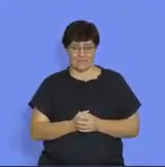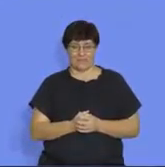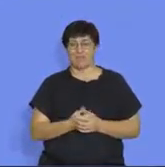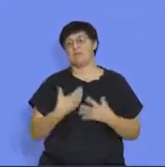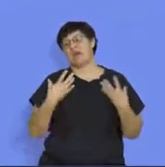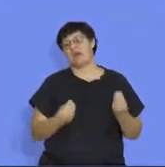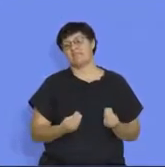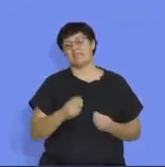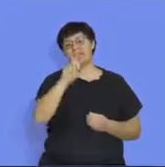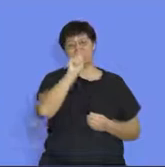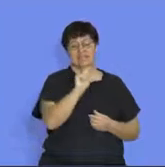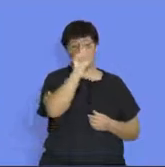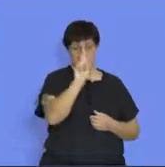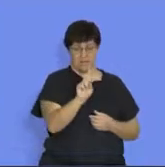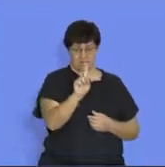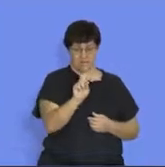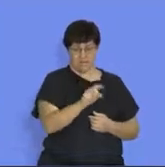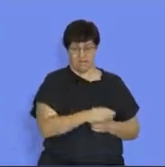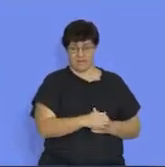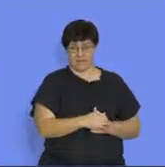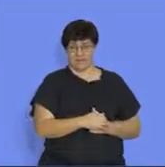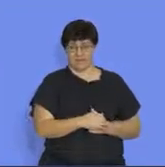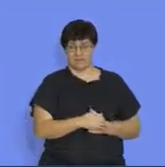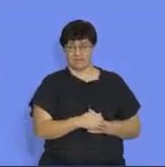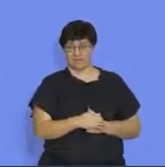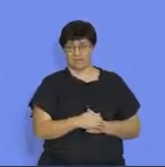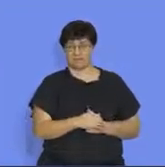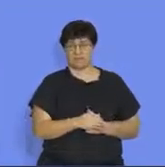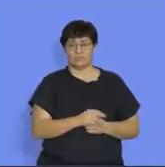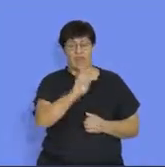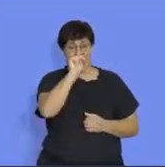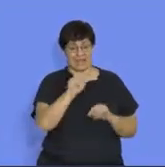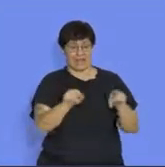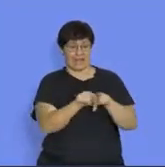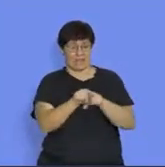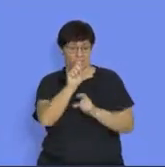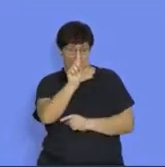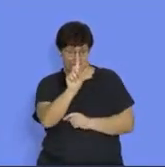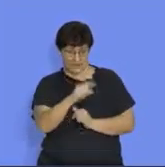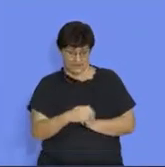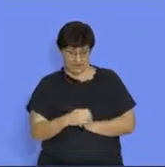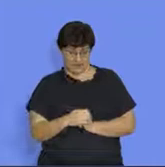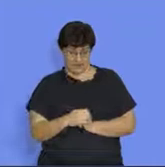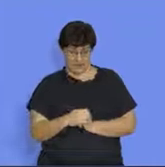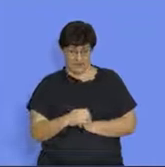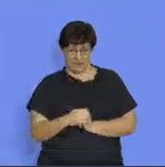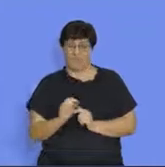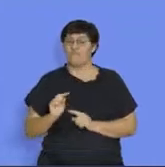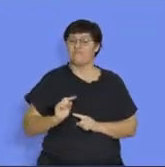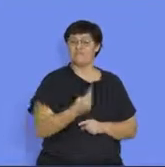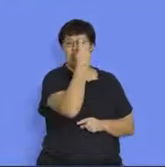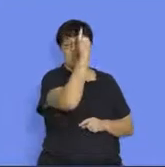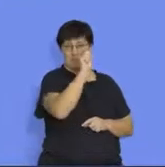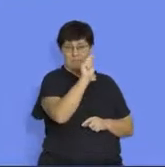if I have T1, and we can see over here that n is equal to 1, this is the first